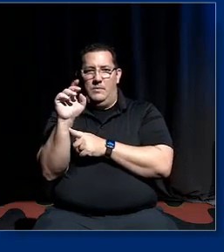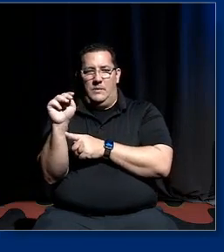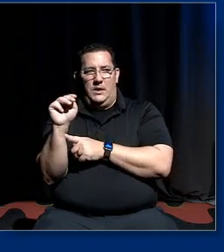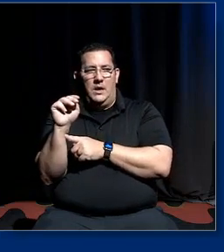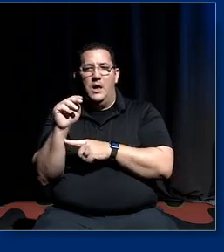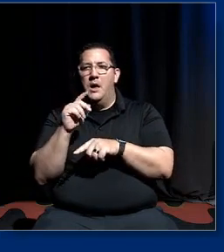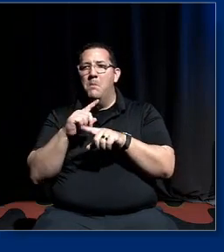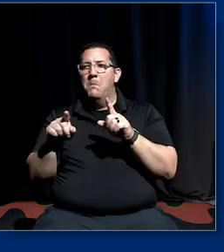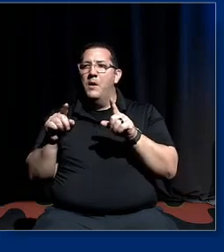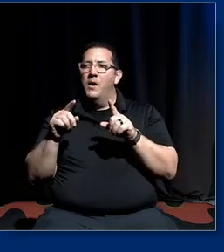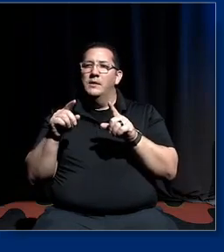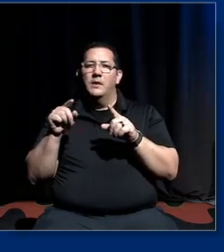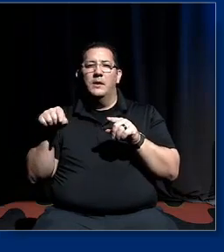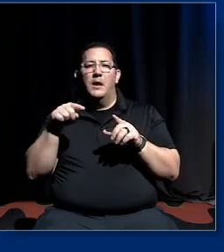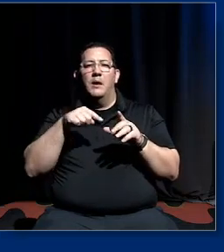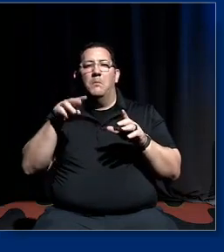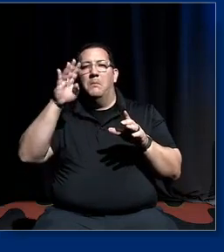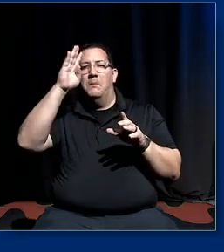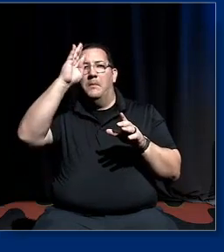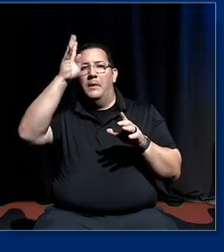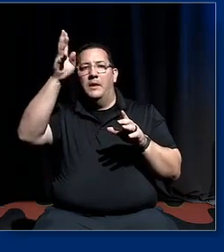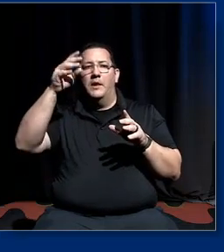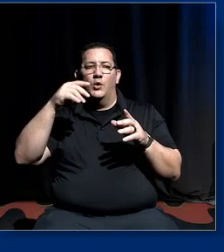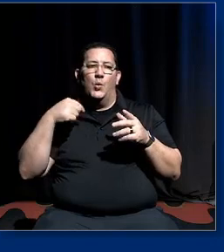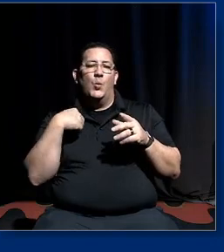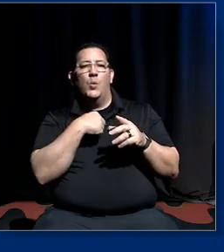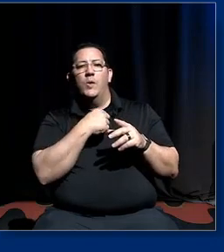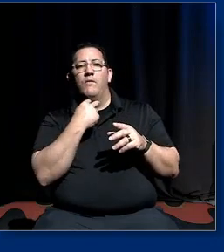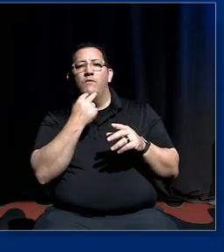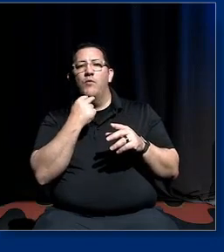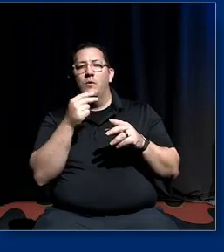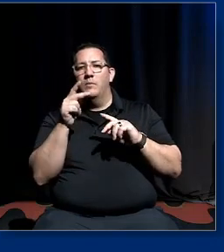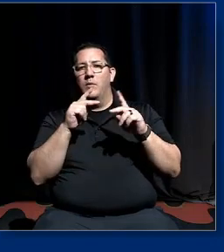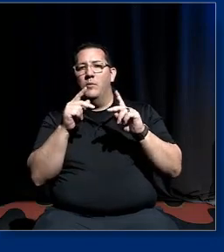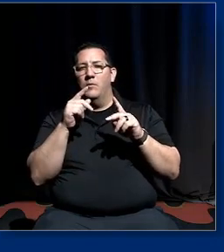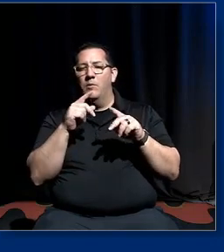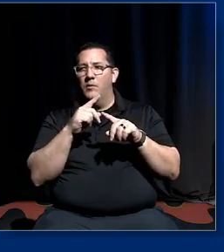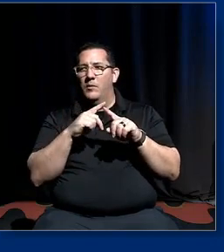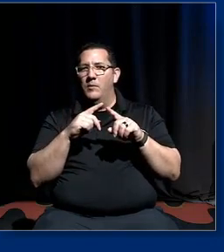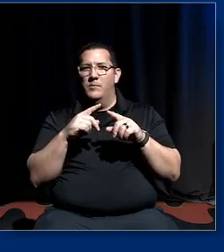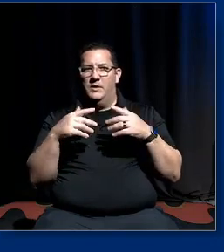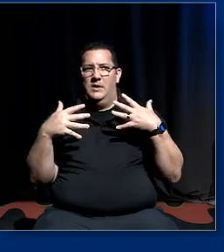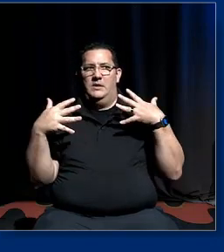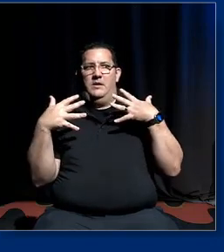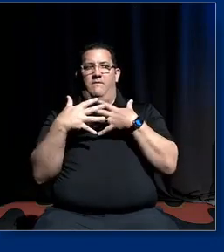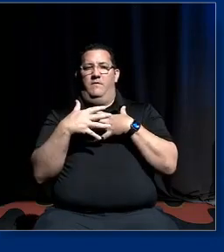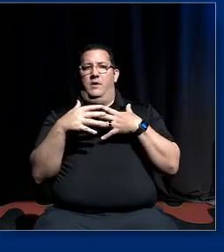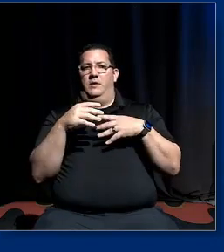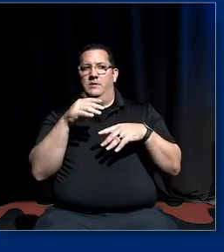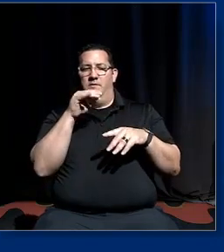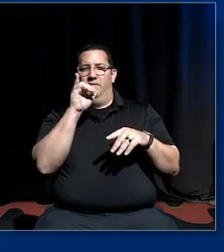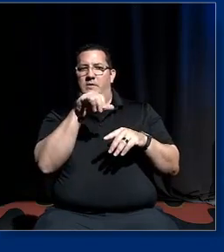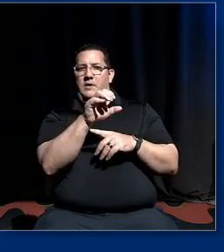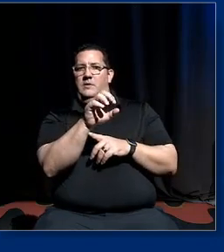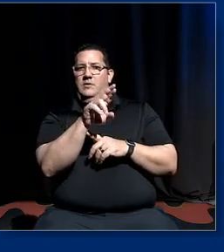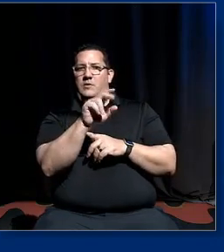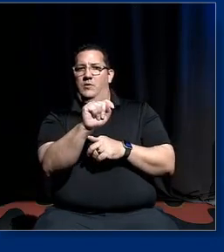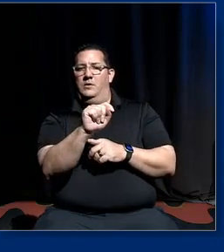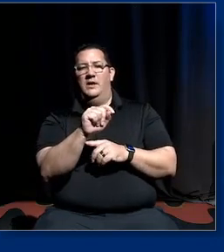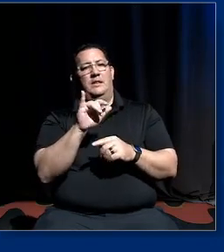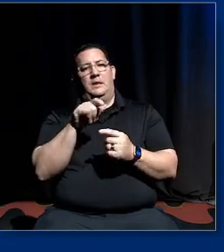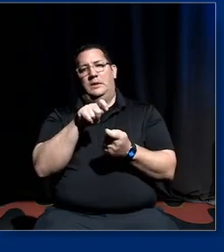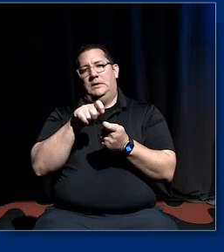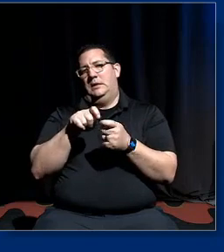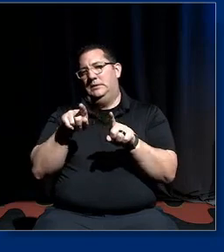to be the voice of the people who are terrified by this specter of crt um and that's exactly the same